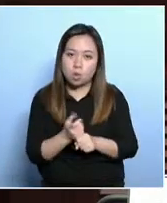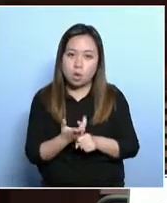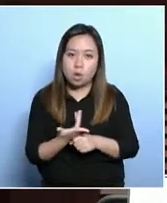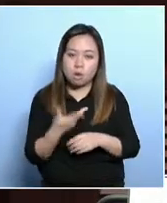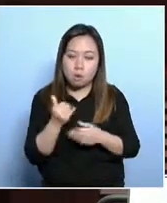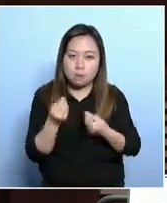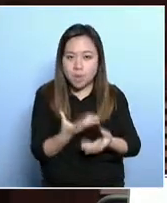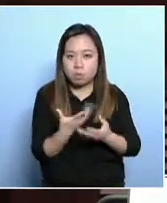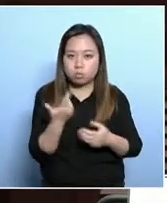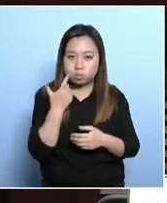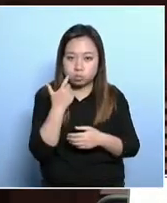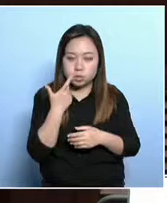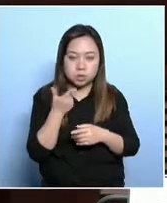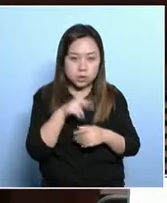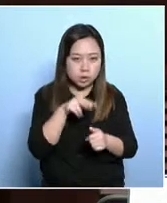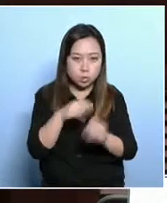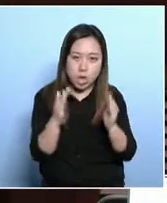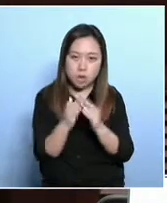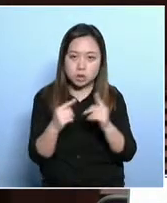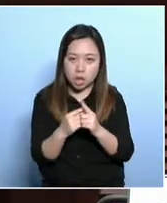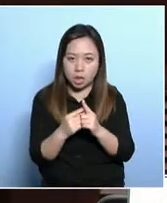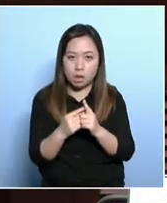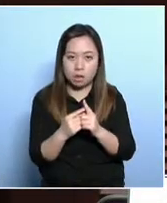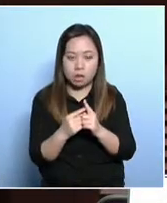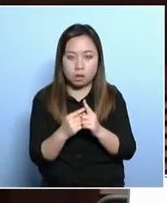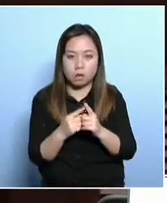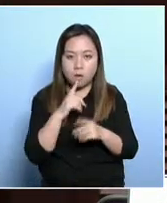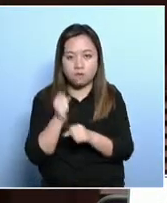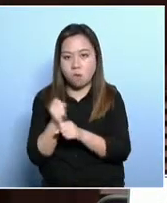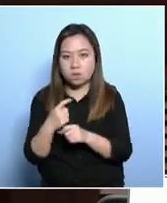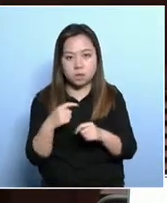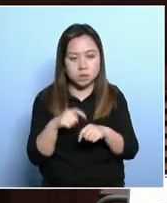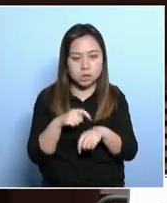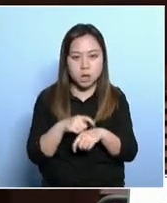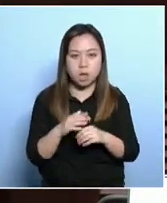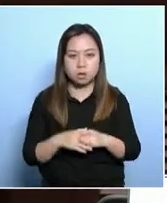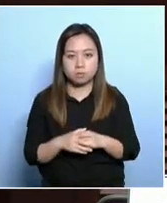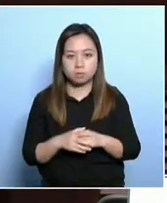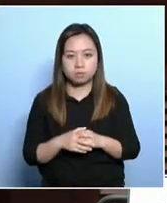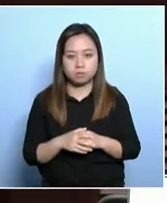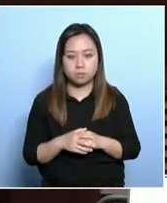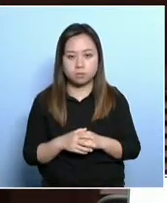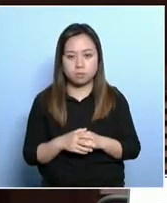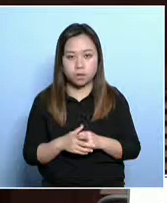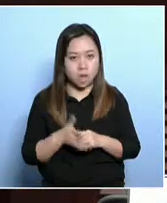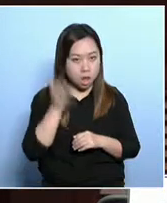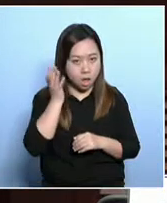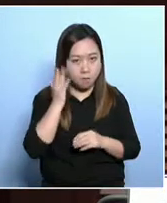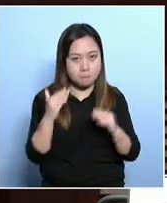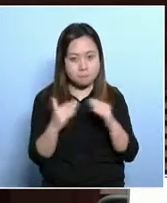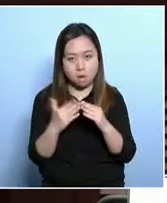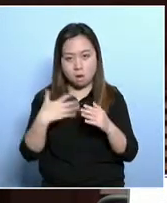Now, flexible hours of work enable them to look after their family members.